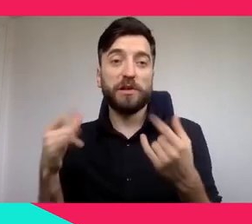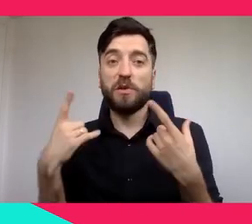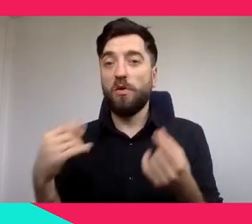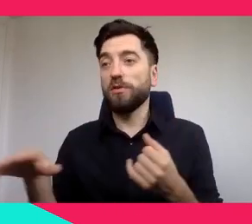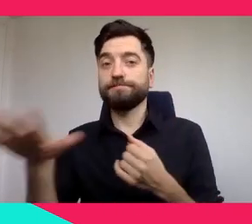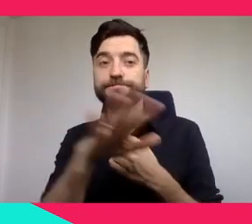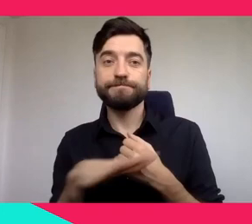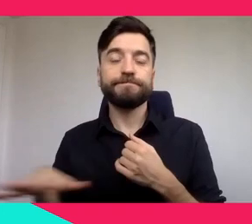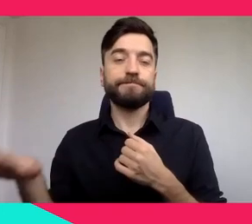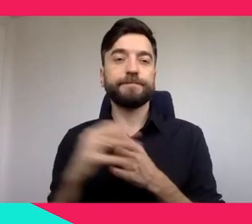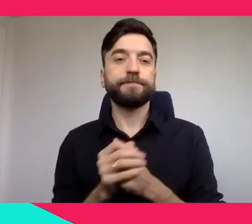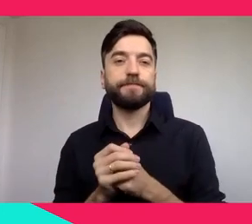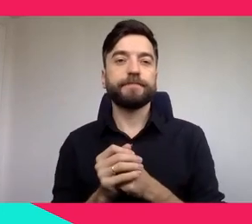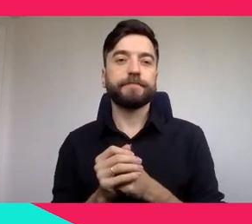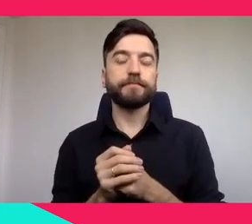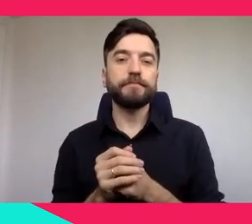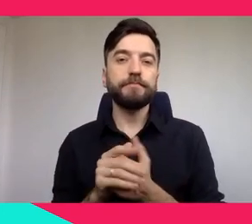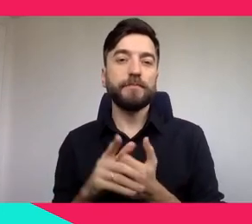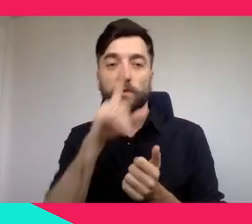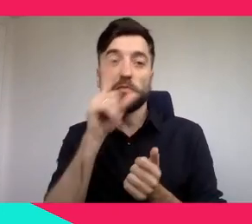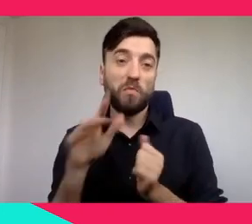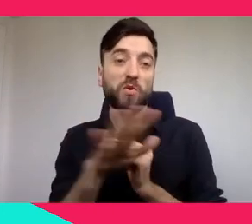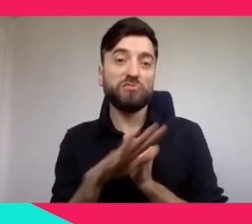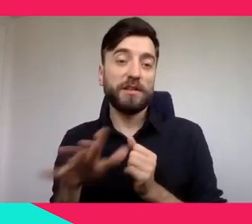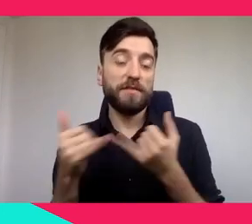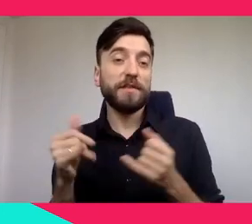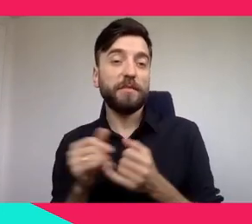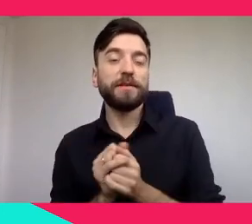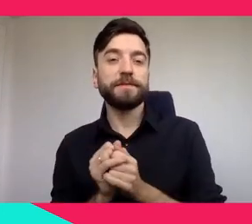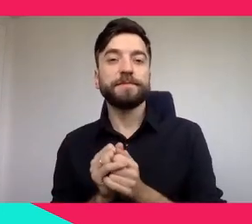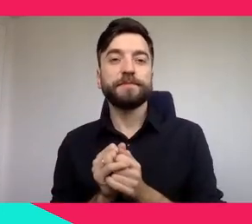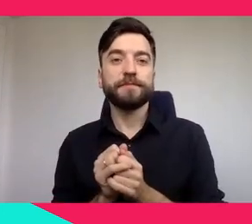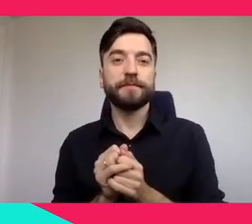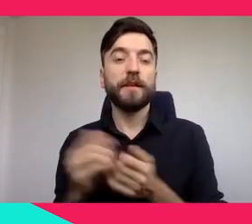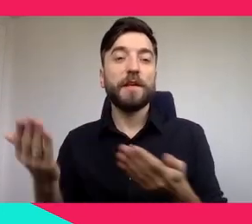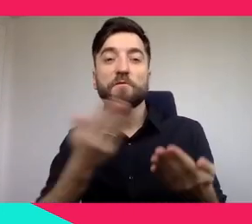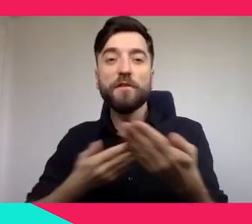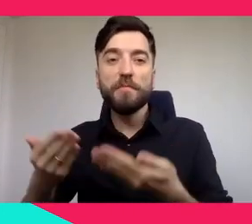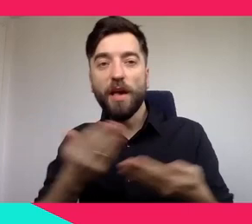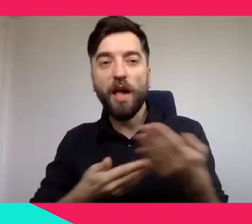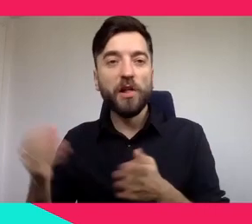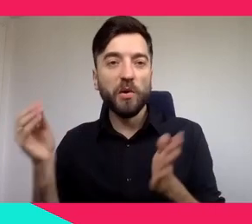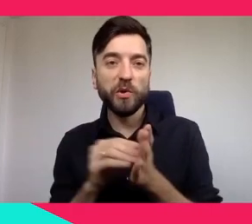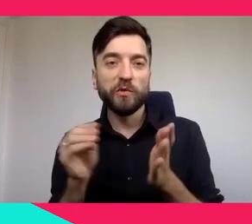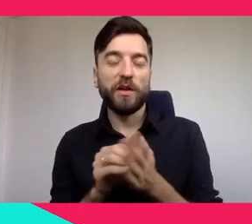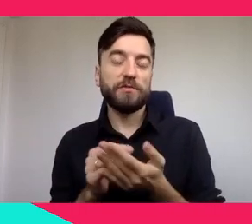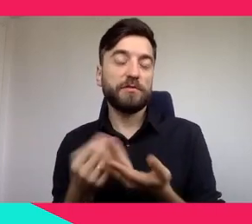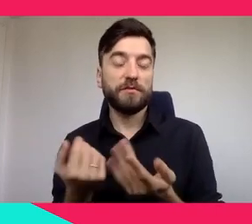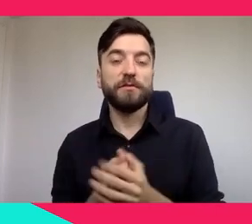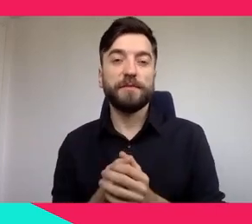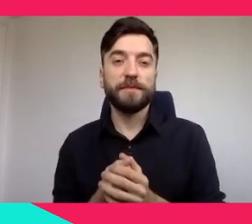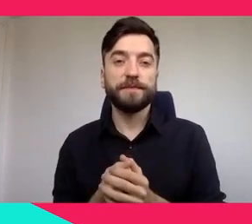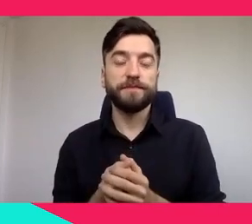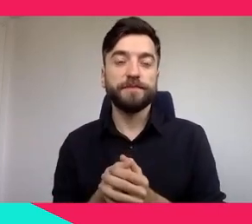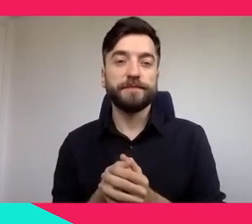As I said before, it's important to invite the public to be active, not passive. And for that museum should create interactions that